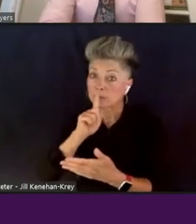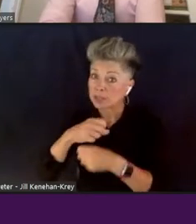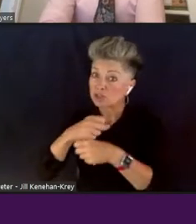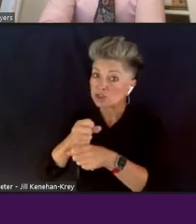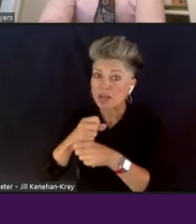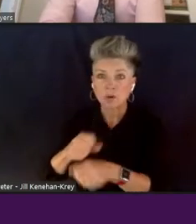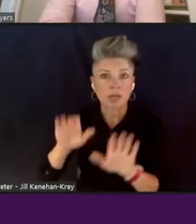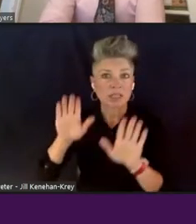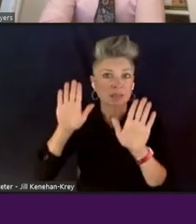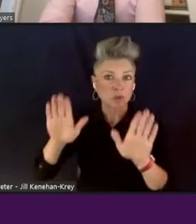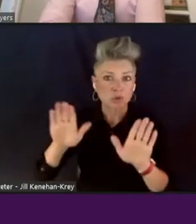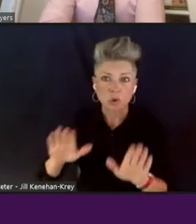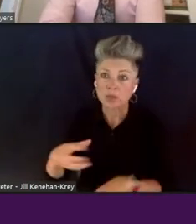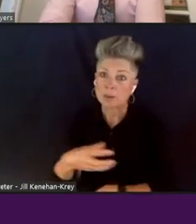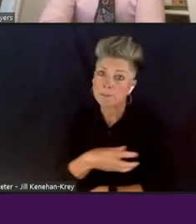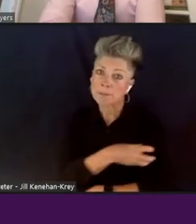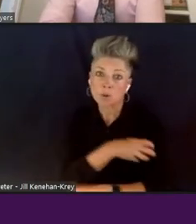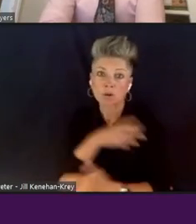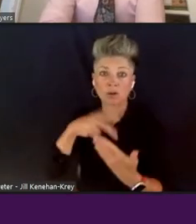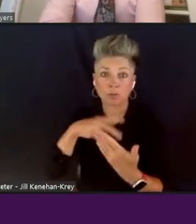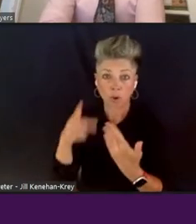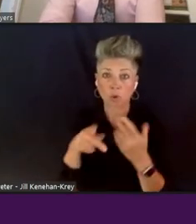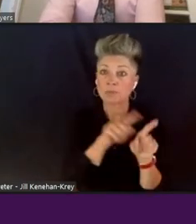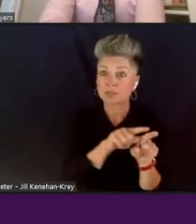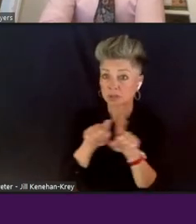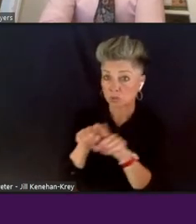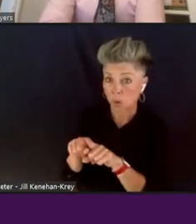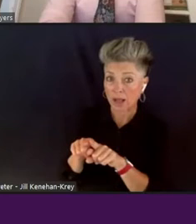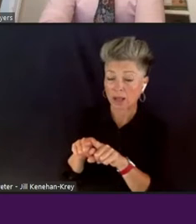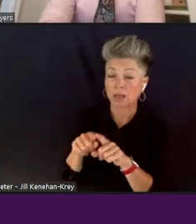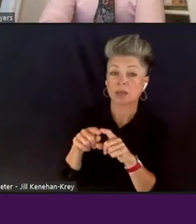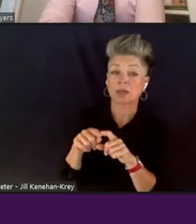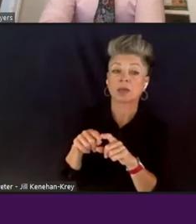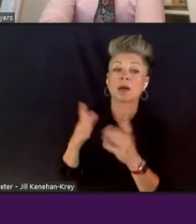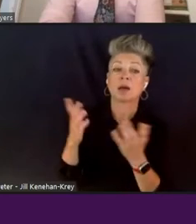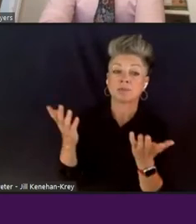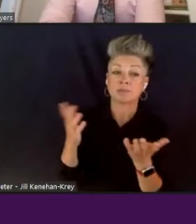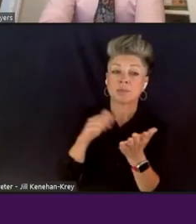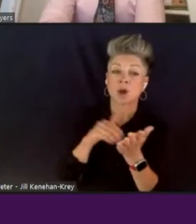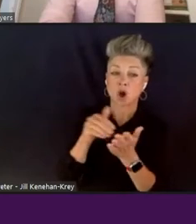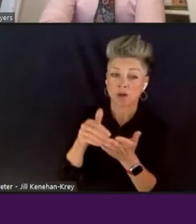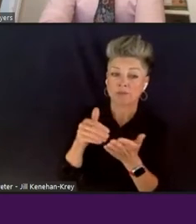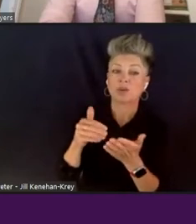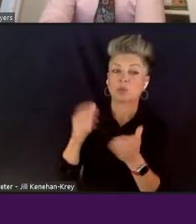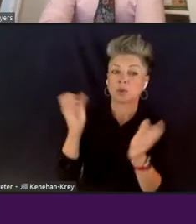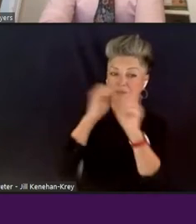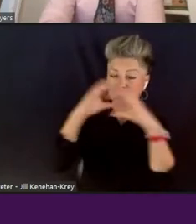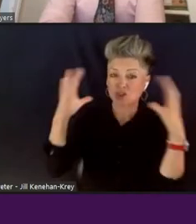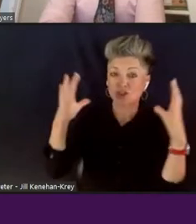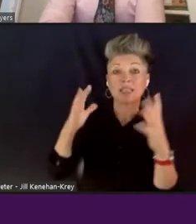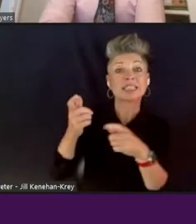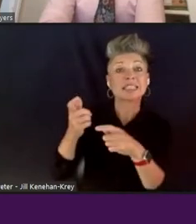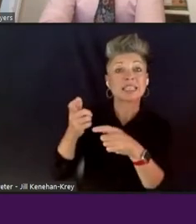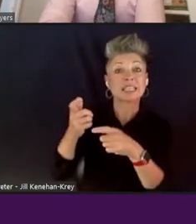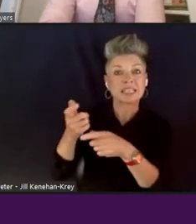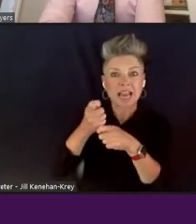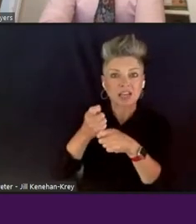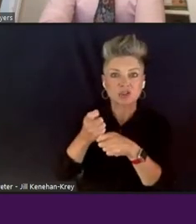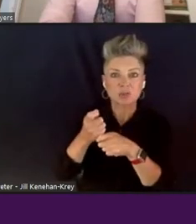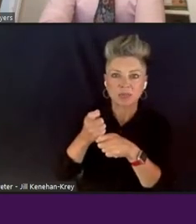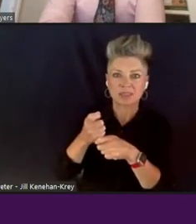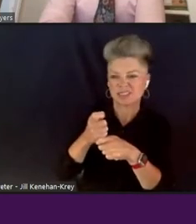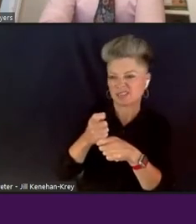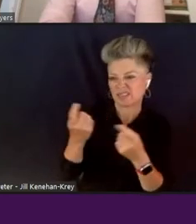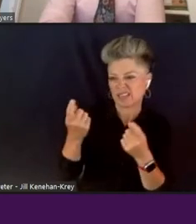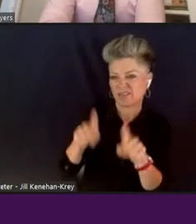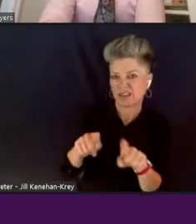extraordinarily powerful programs as well. Often we envision these engagement events as preaching to the choir, but you've